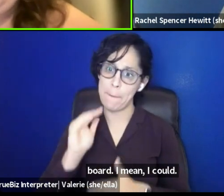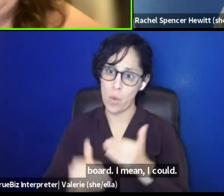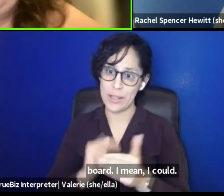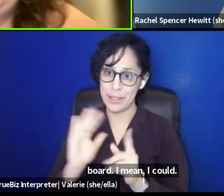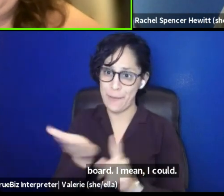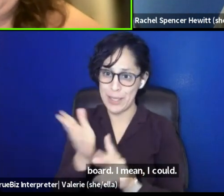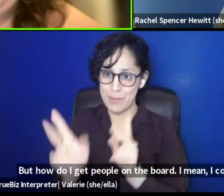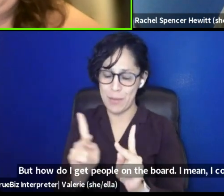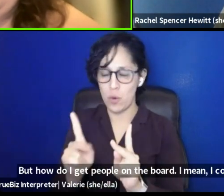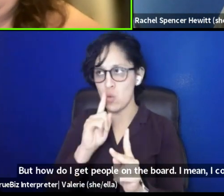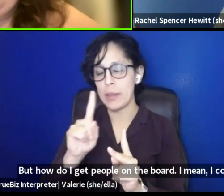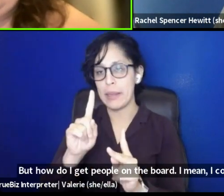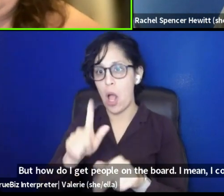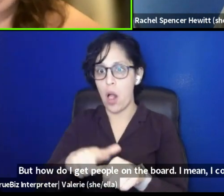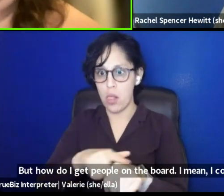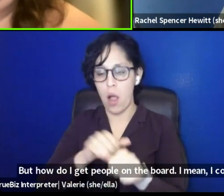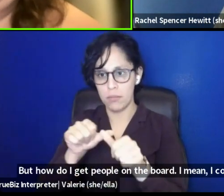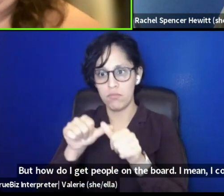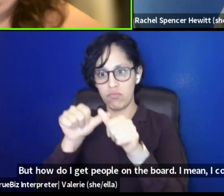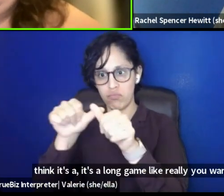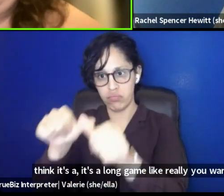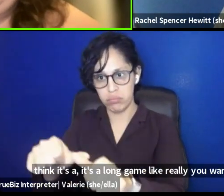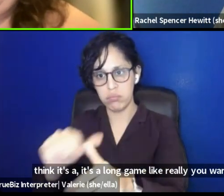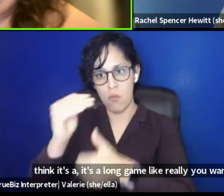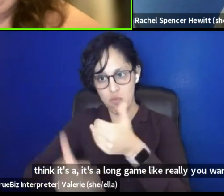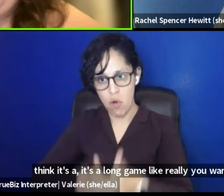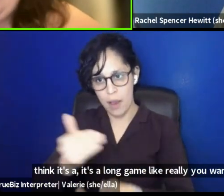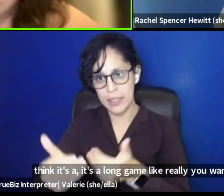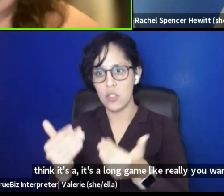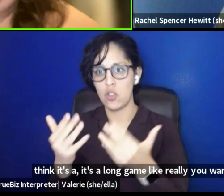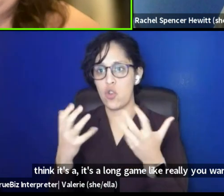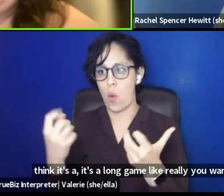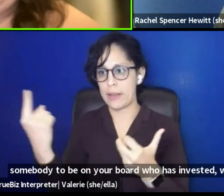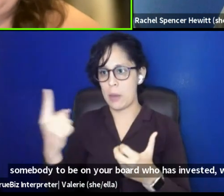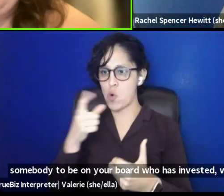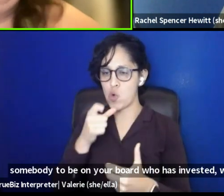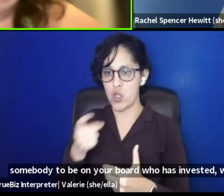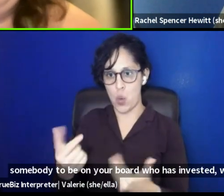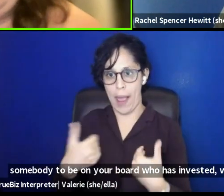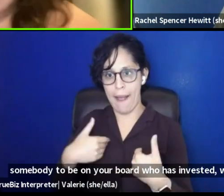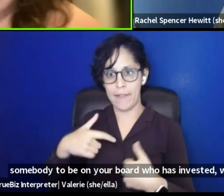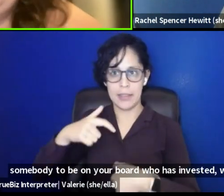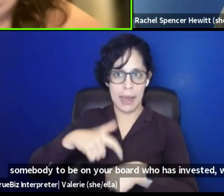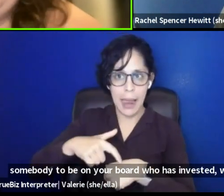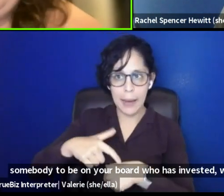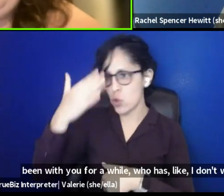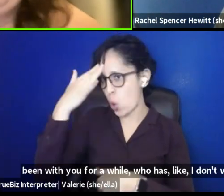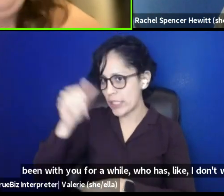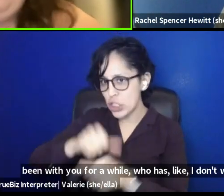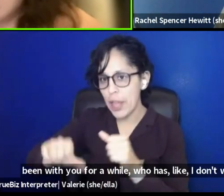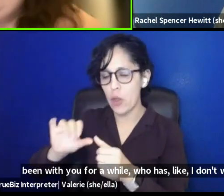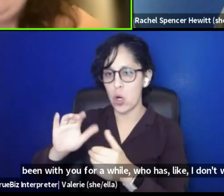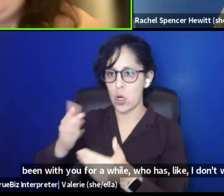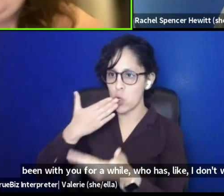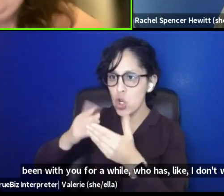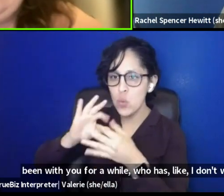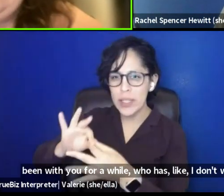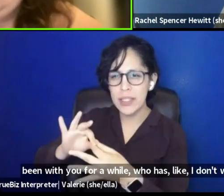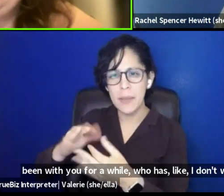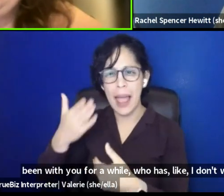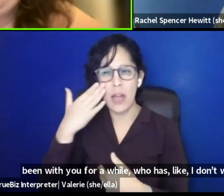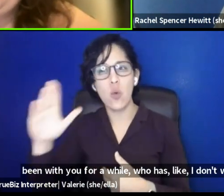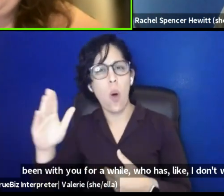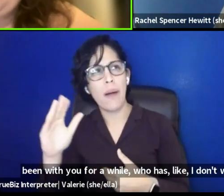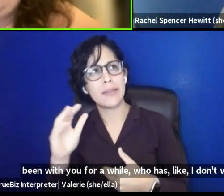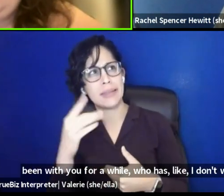you want somebody to be on your board who has invested, who has been with you for a while, who has like, I don't want anyone who I don't know on my board.